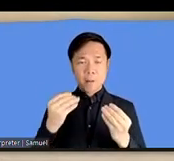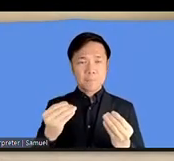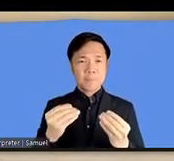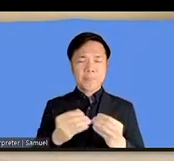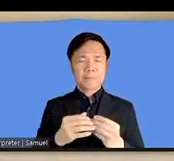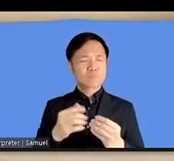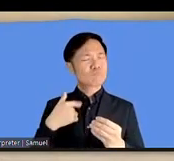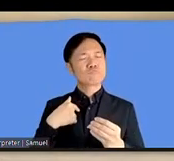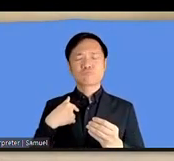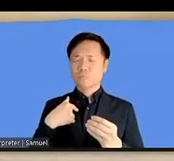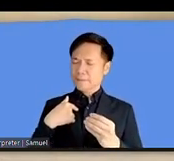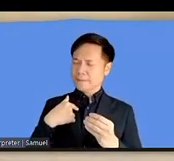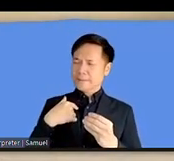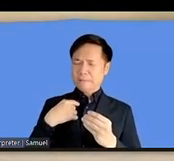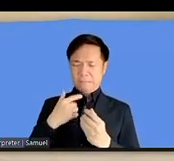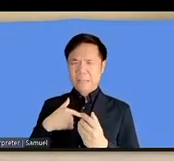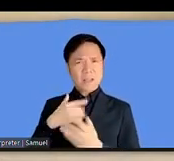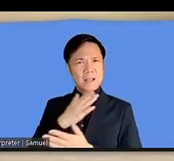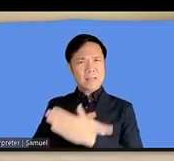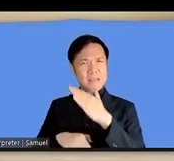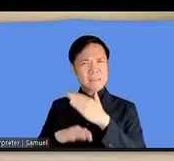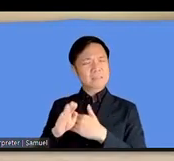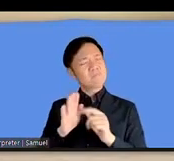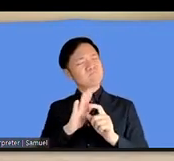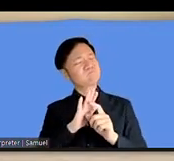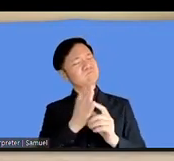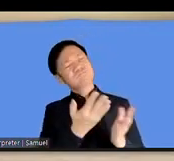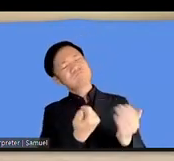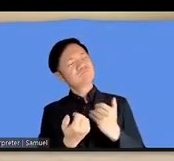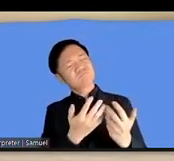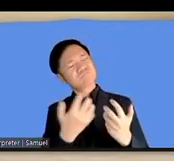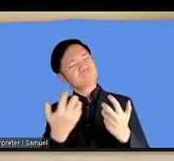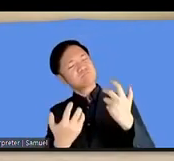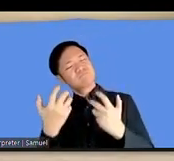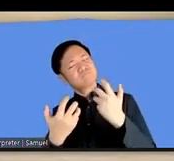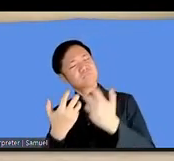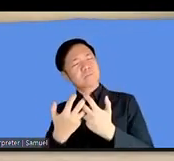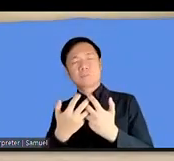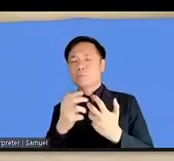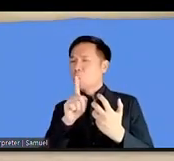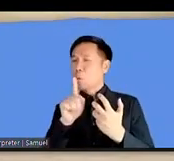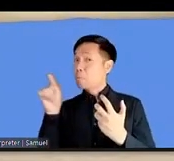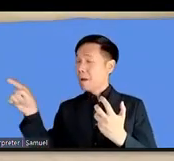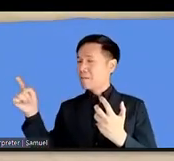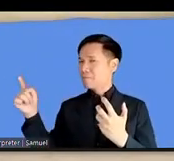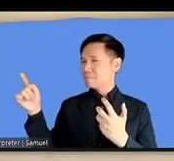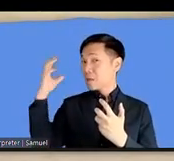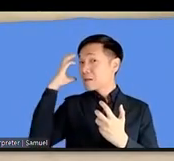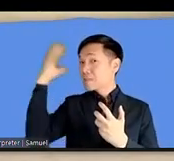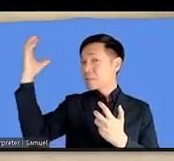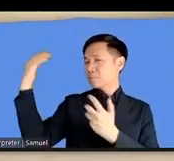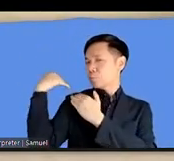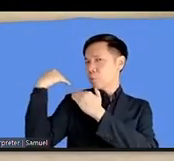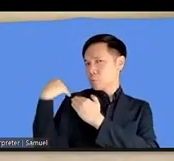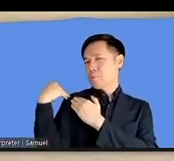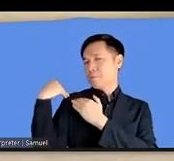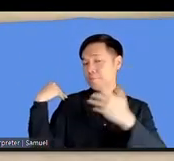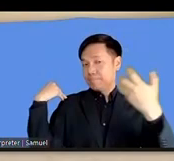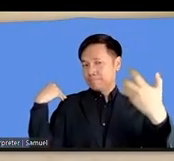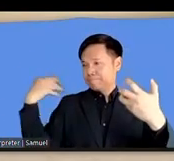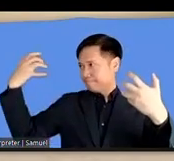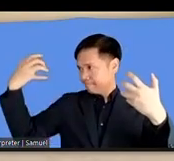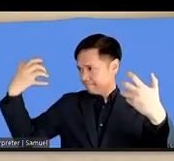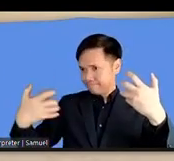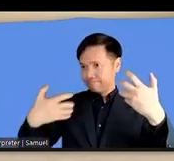it's the state and the society to take responsibility for developing a